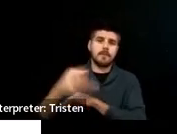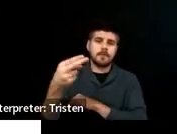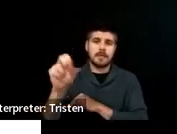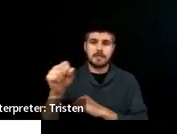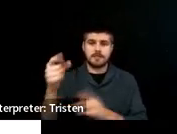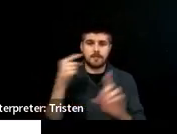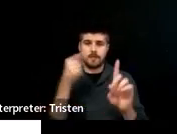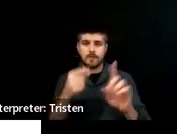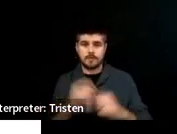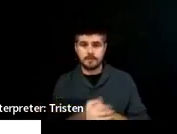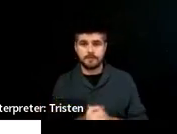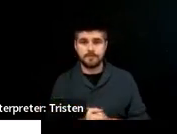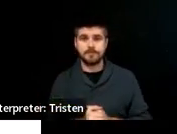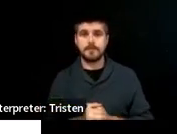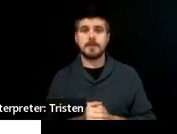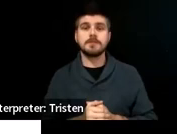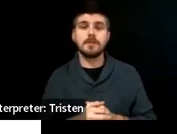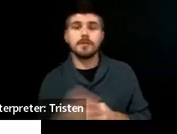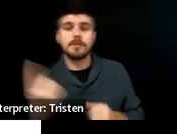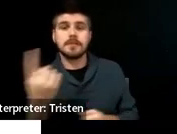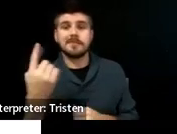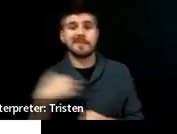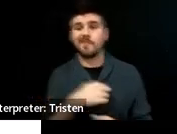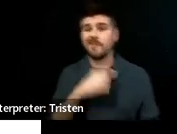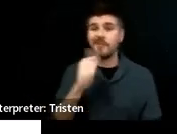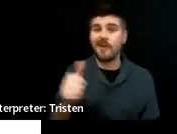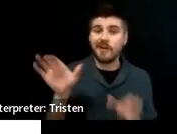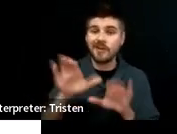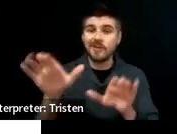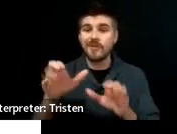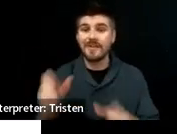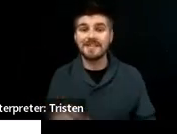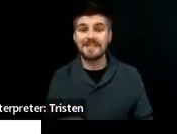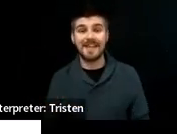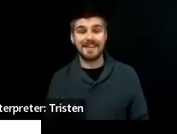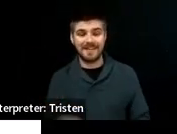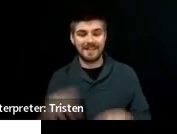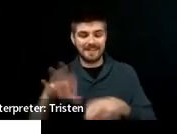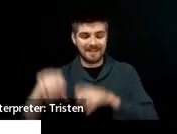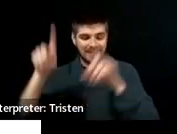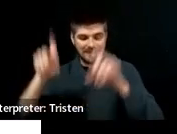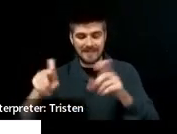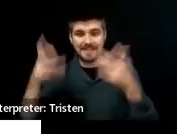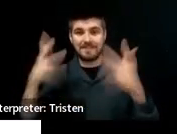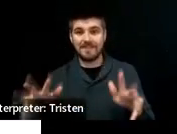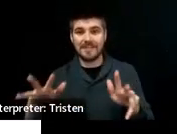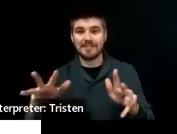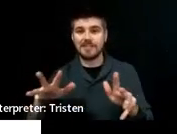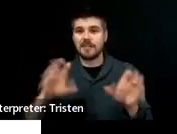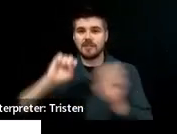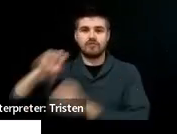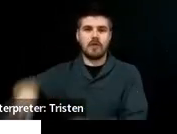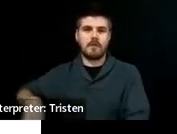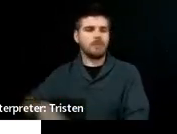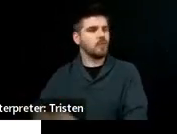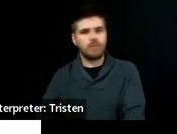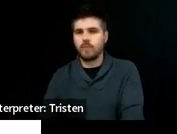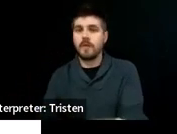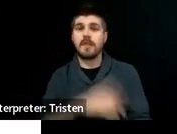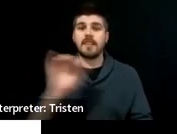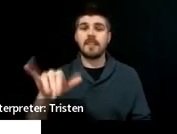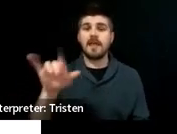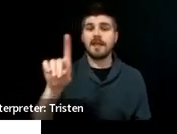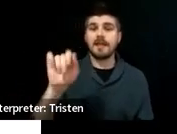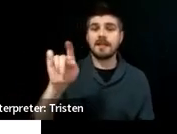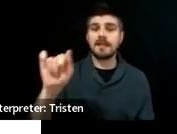what we're not going to do is just do the assessments and leave it. Like, the information that you get, you should use because